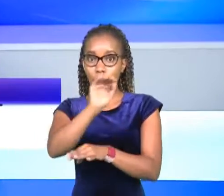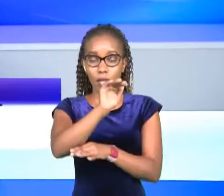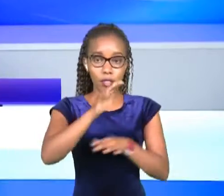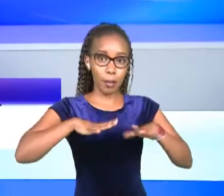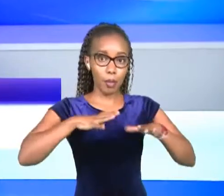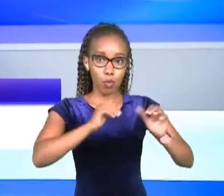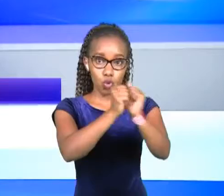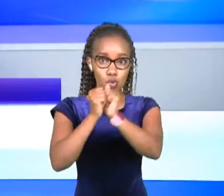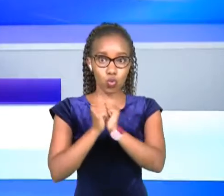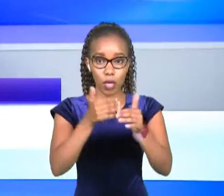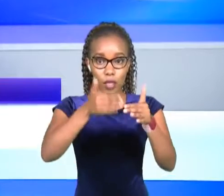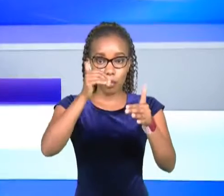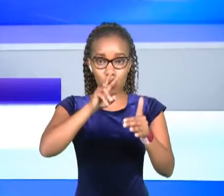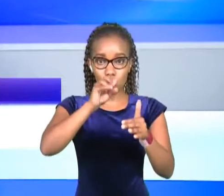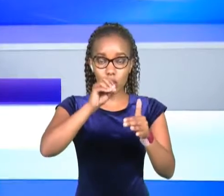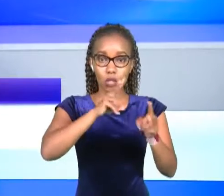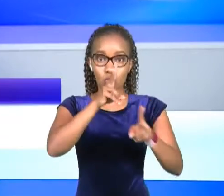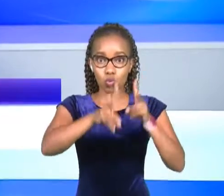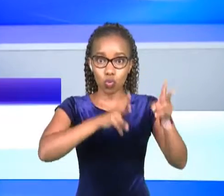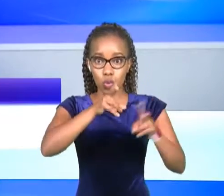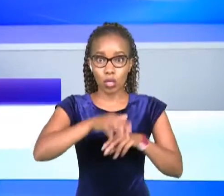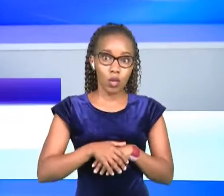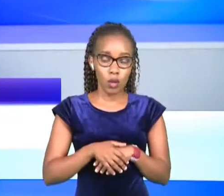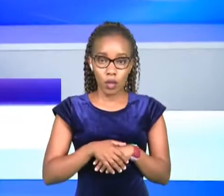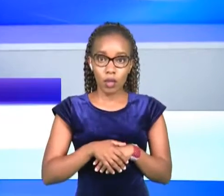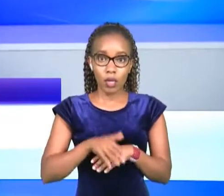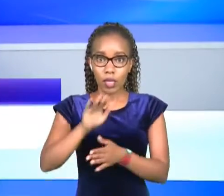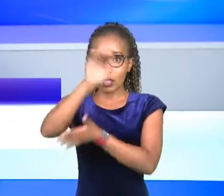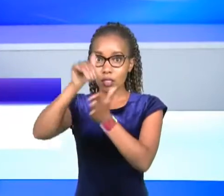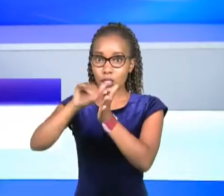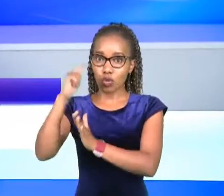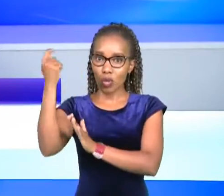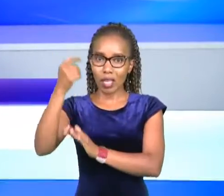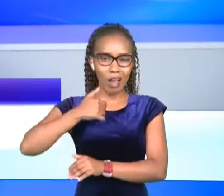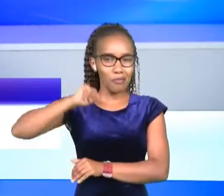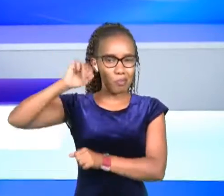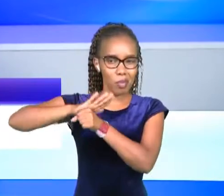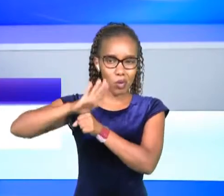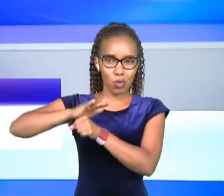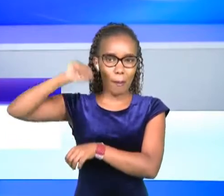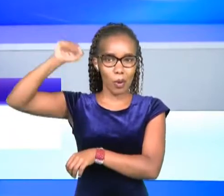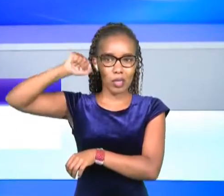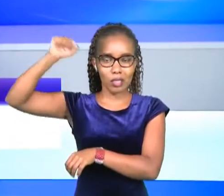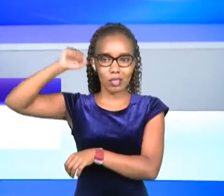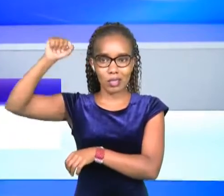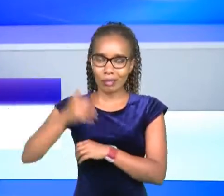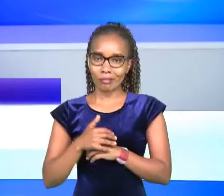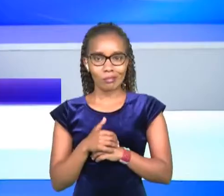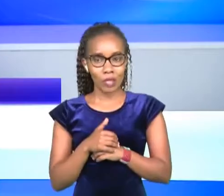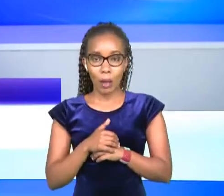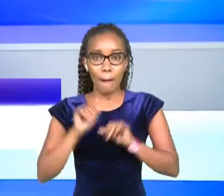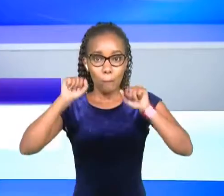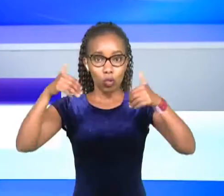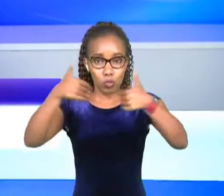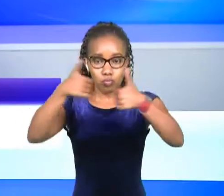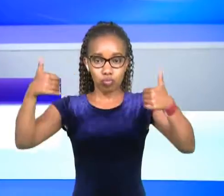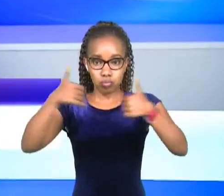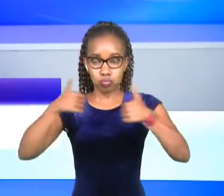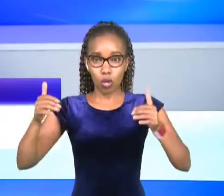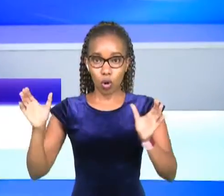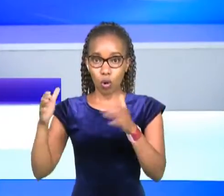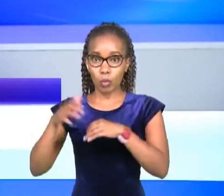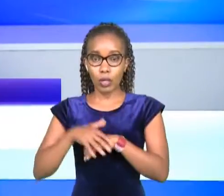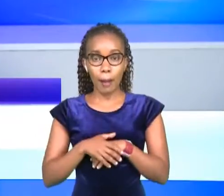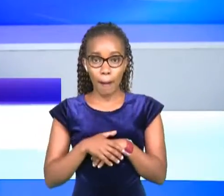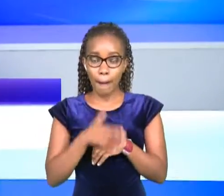mutua has said that the region has witnessed incidents of political activities that could fun and more city and divide the community mutua who